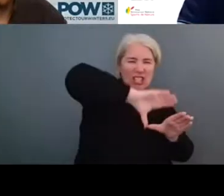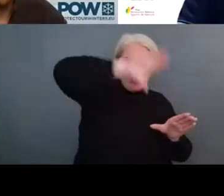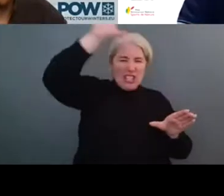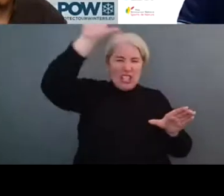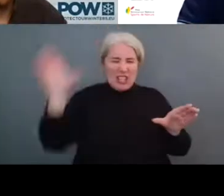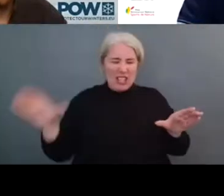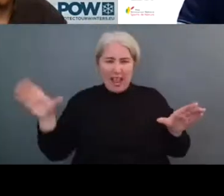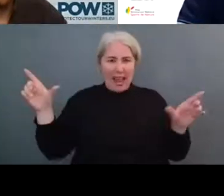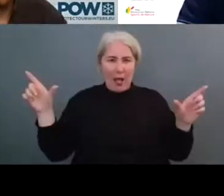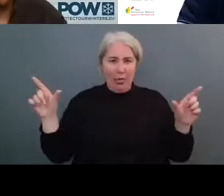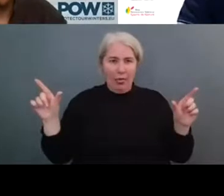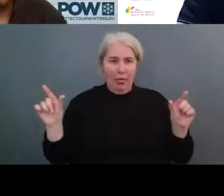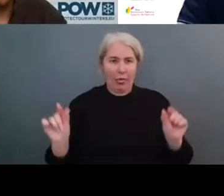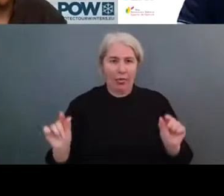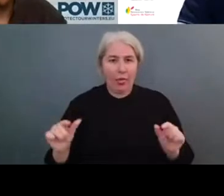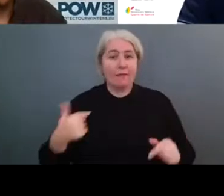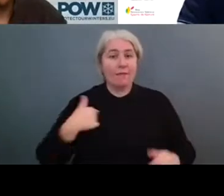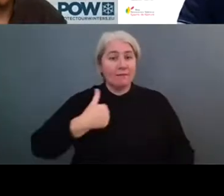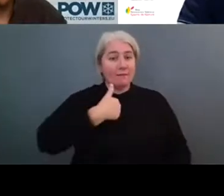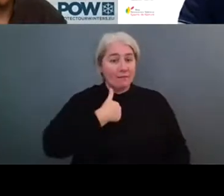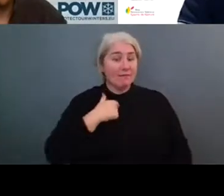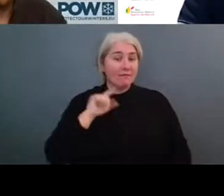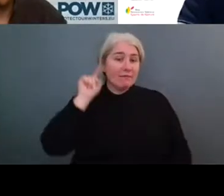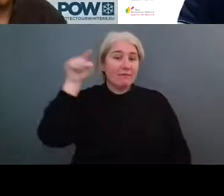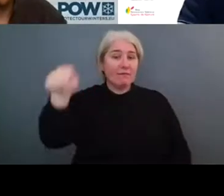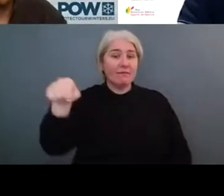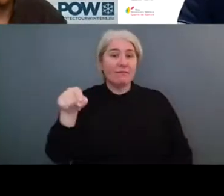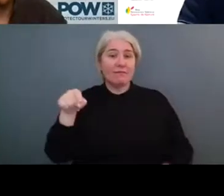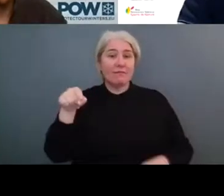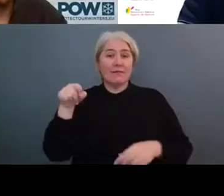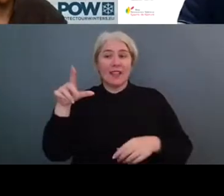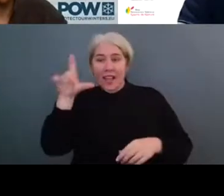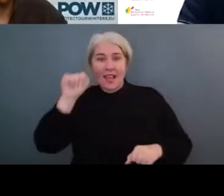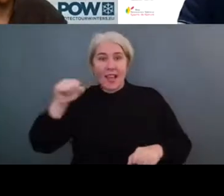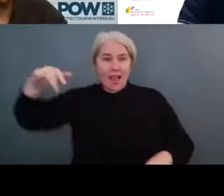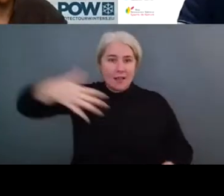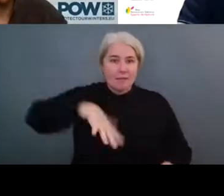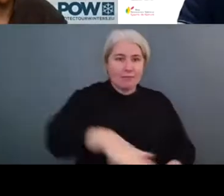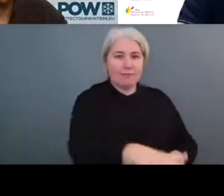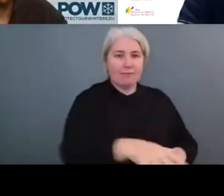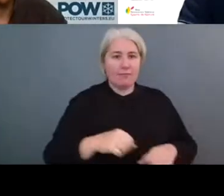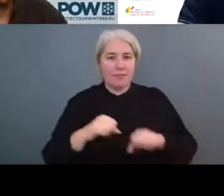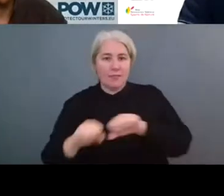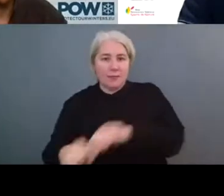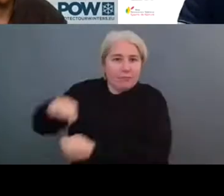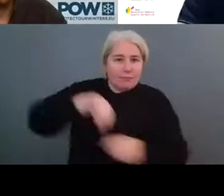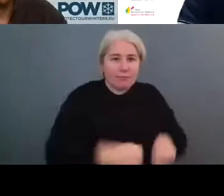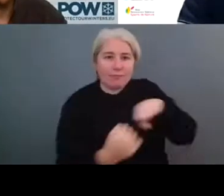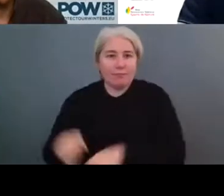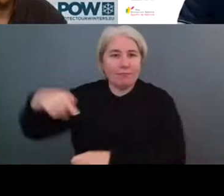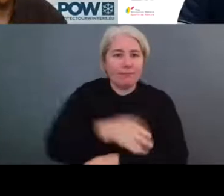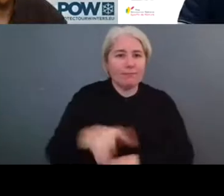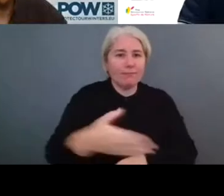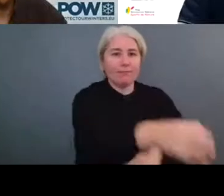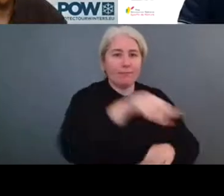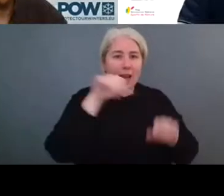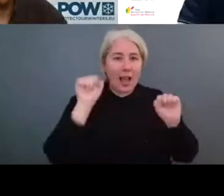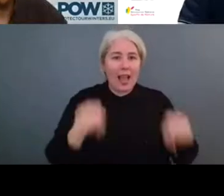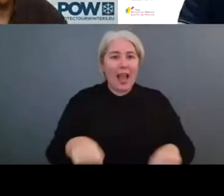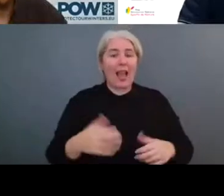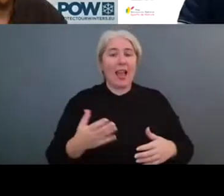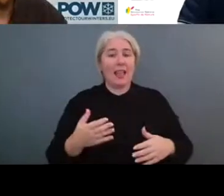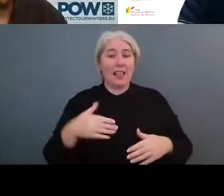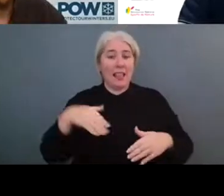white water. So still, it was perfectly possible to to do kayaking and canoeing in the Czech